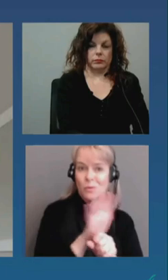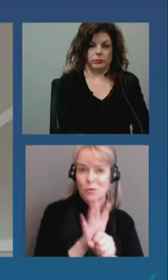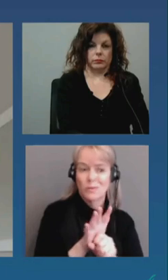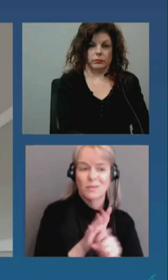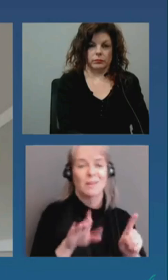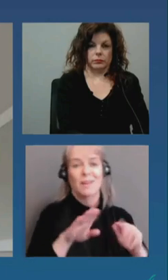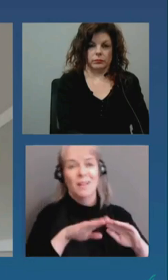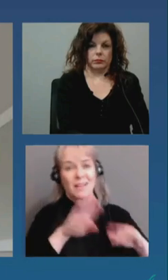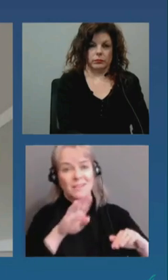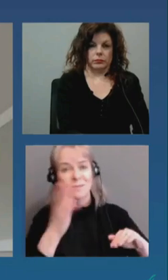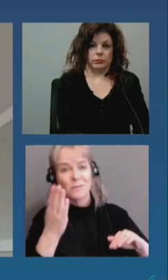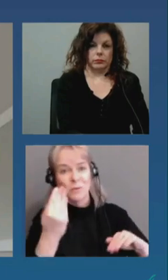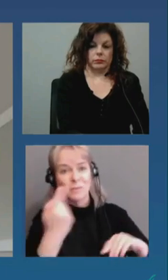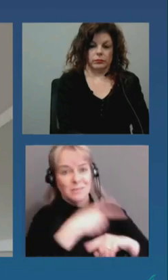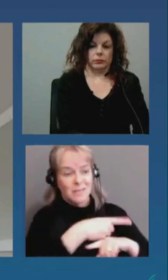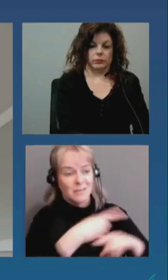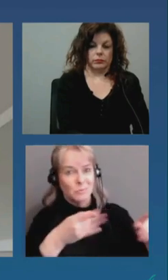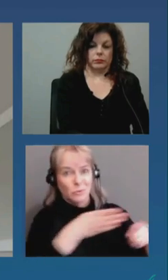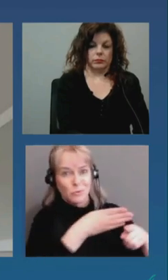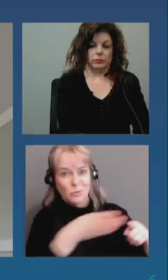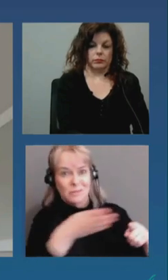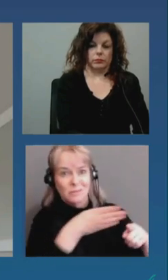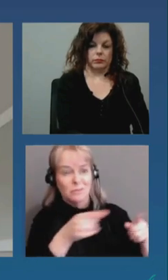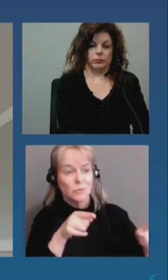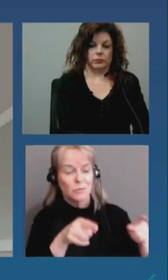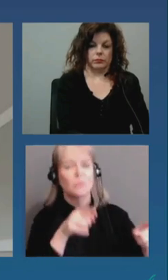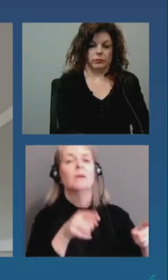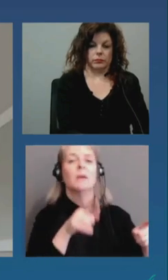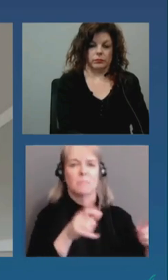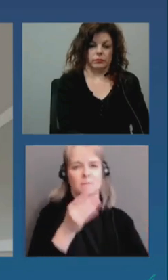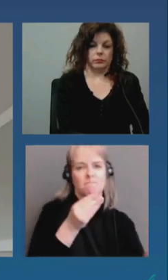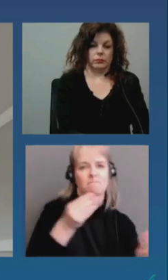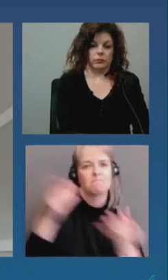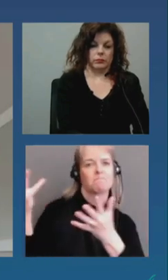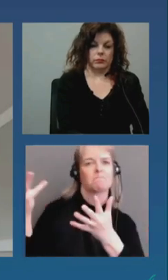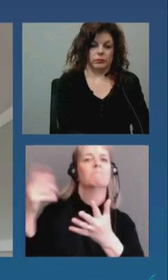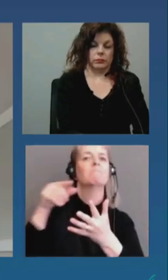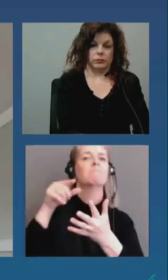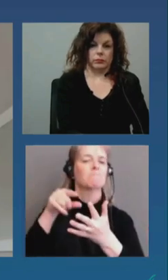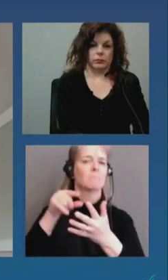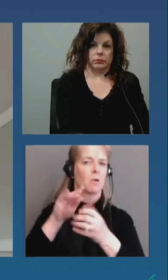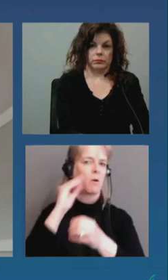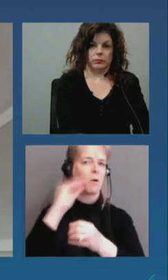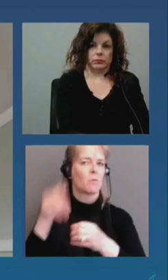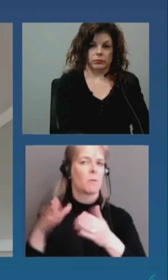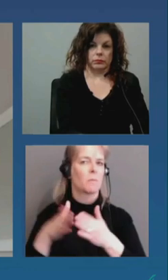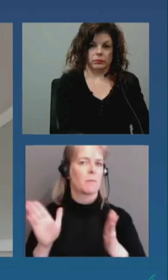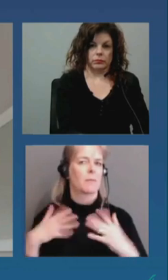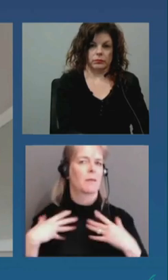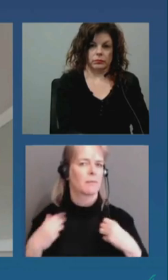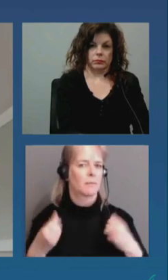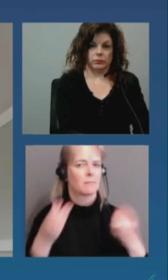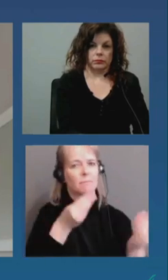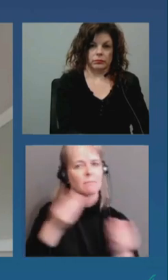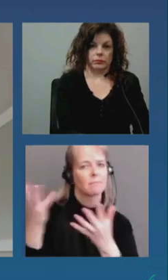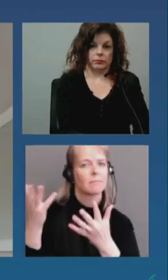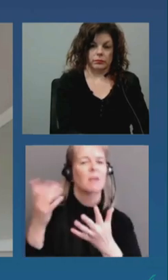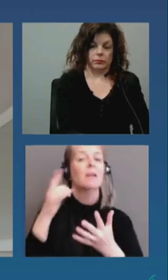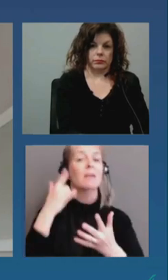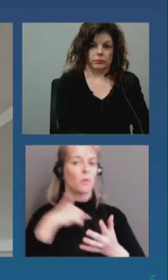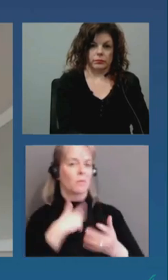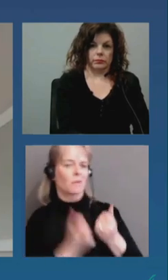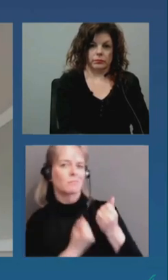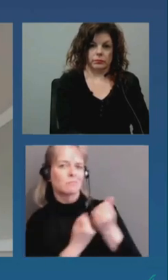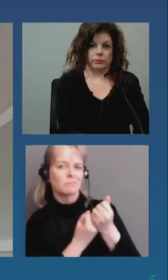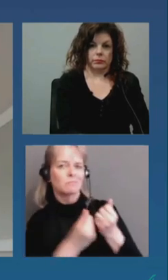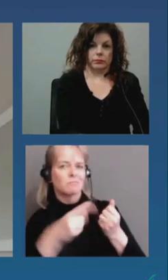public health case management team continues to be able to work with these businesses and residents to manage these situations so that